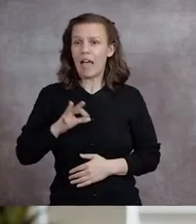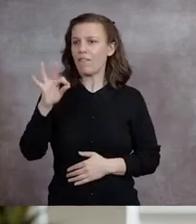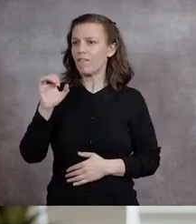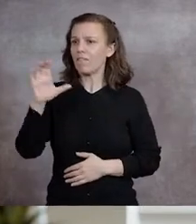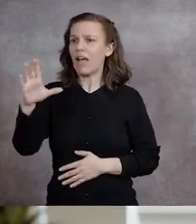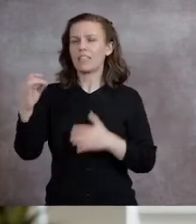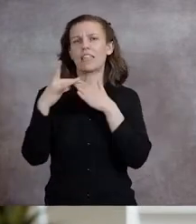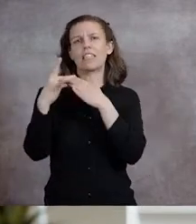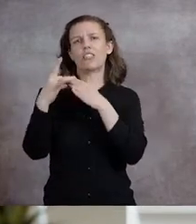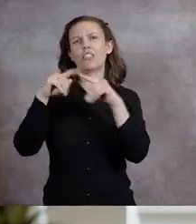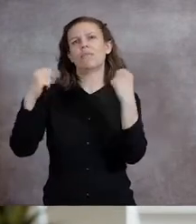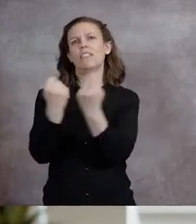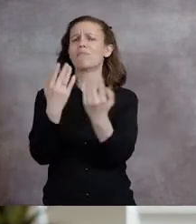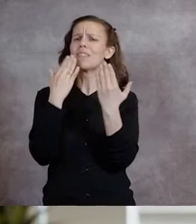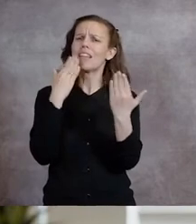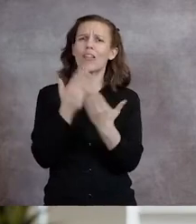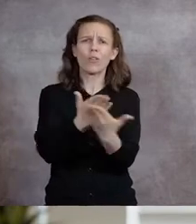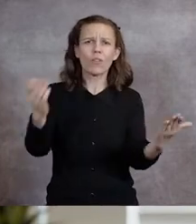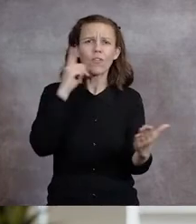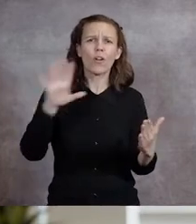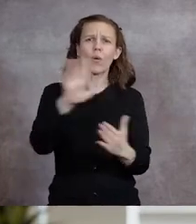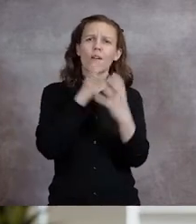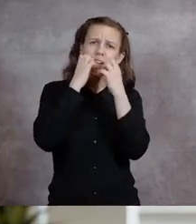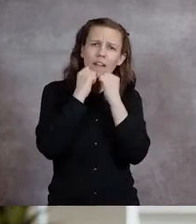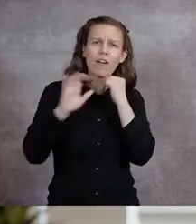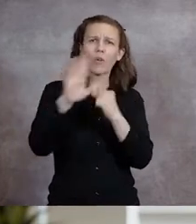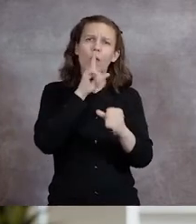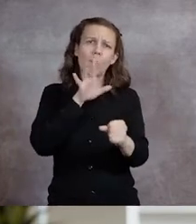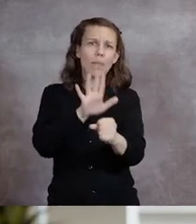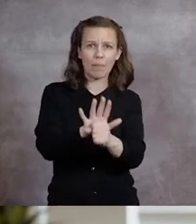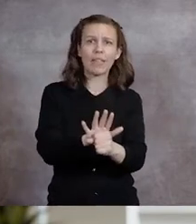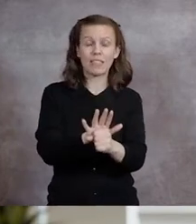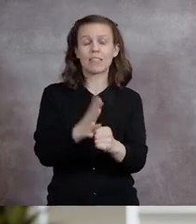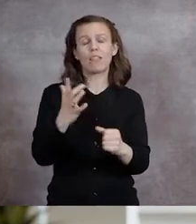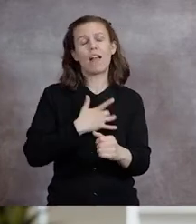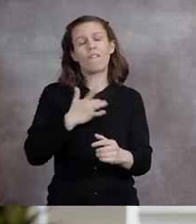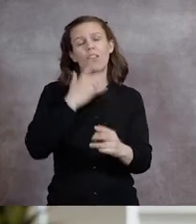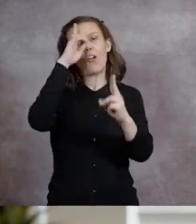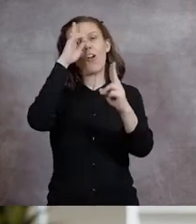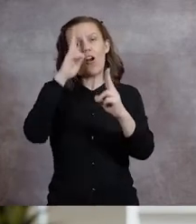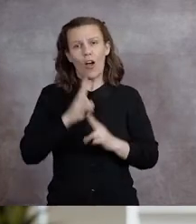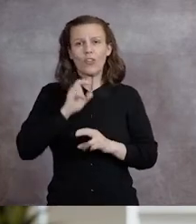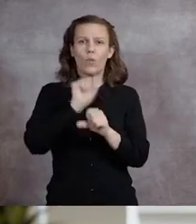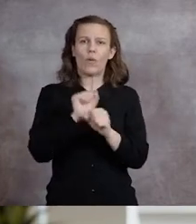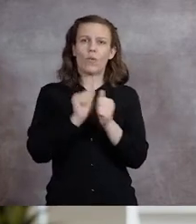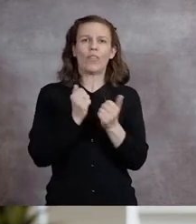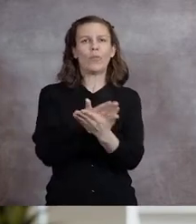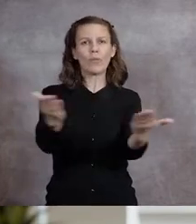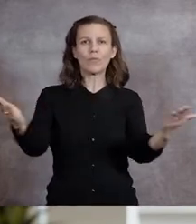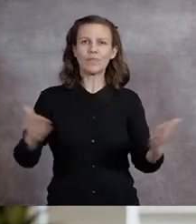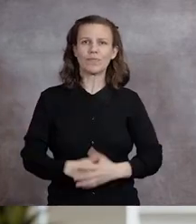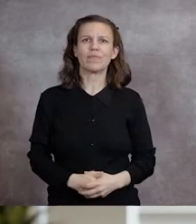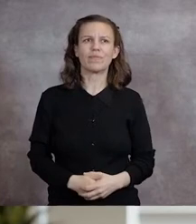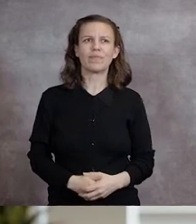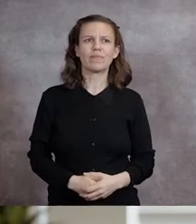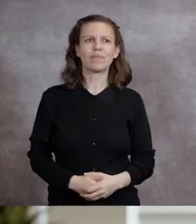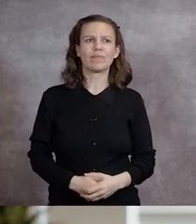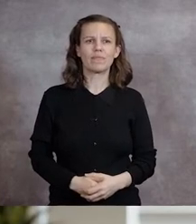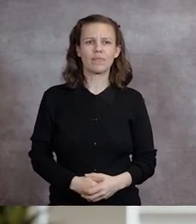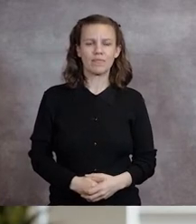leadership team. Thank you for your care and commitment. It is a privilege to work with every one of you.